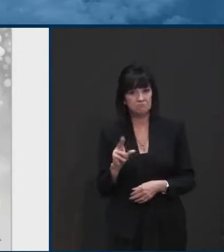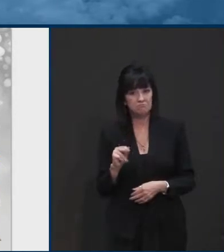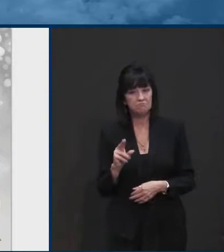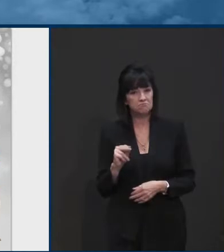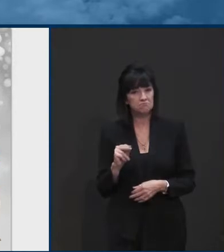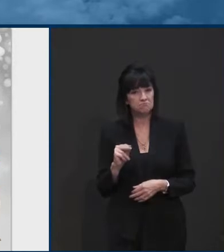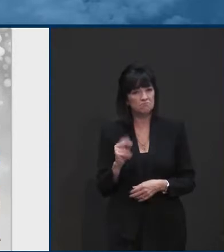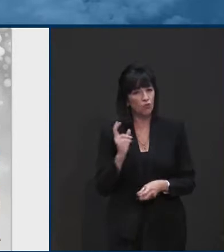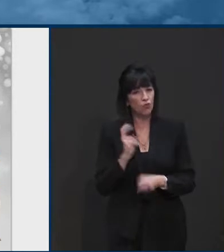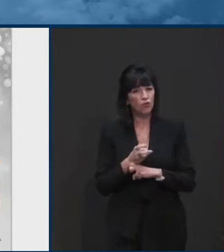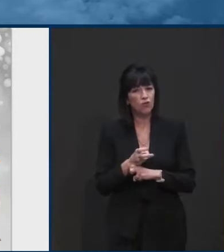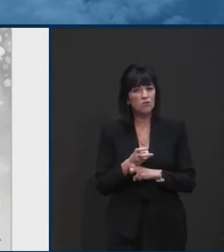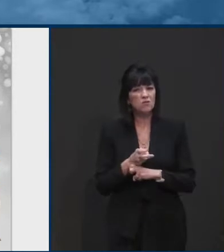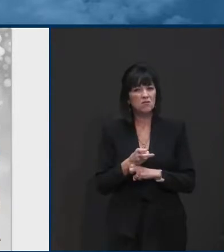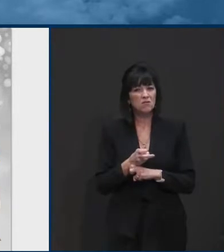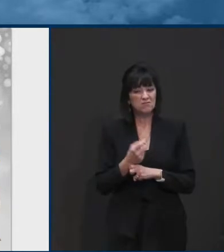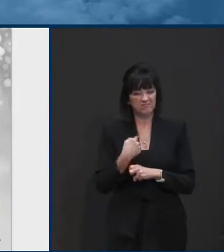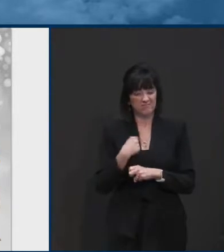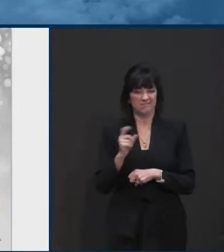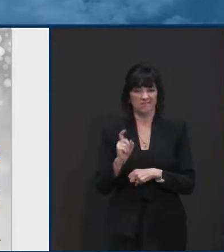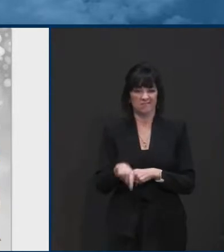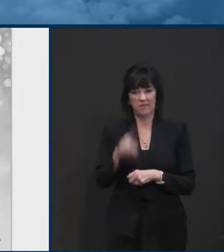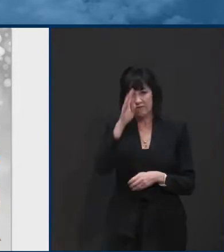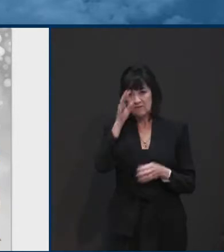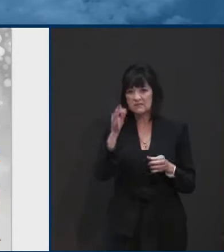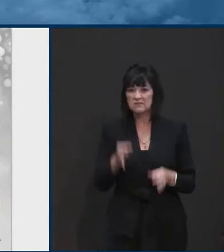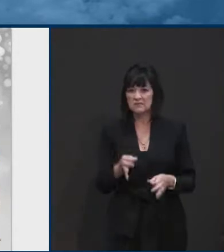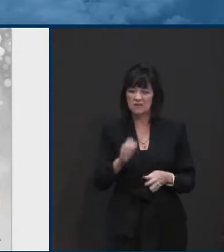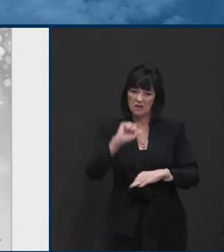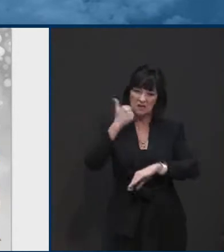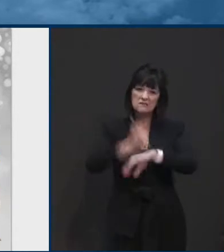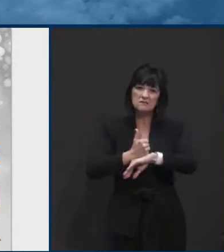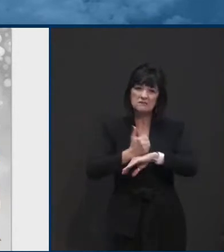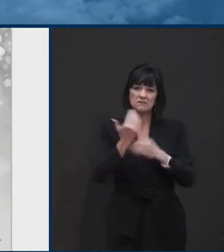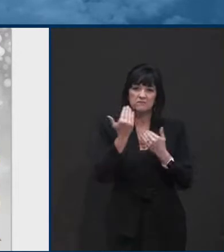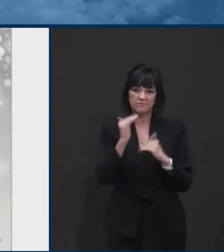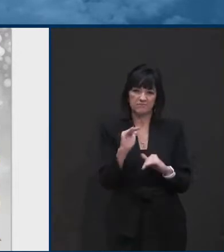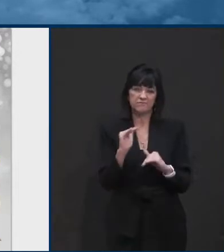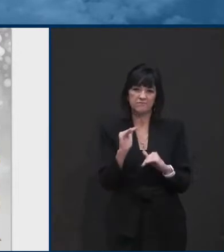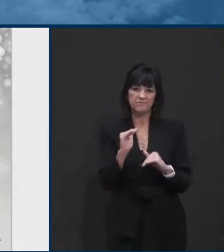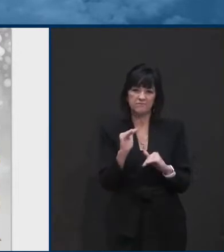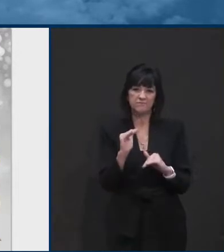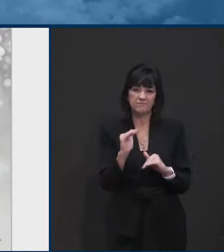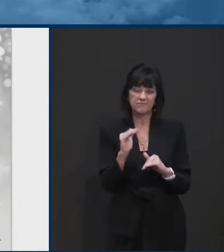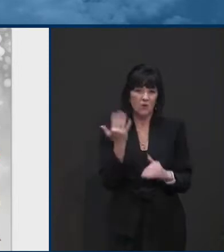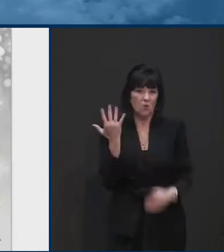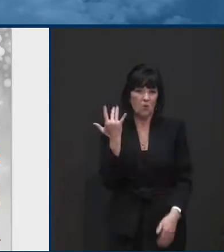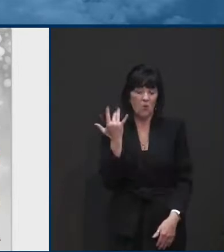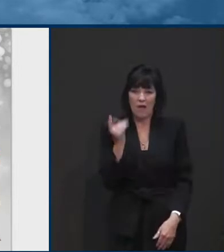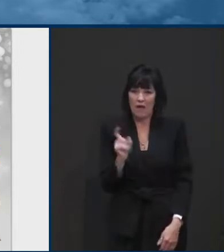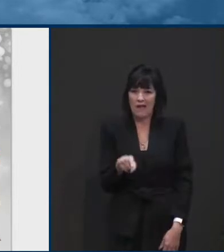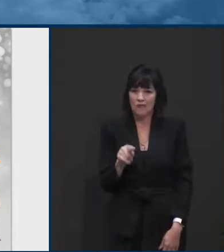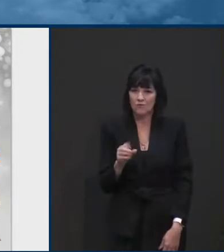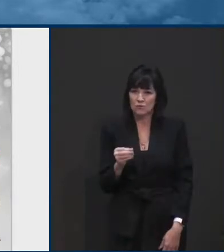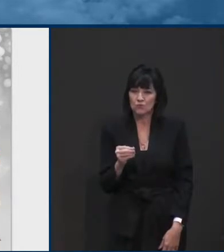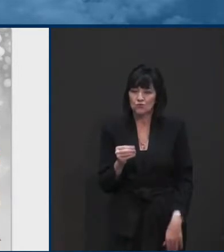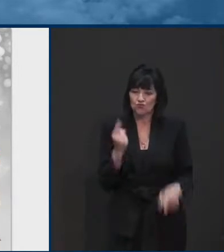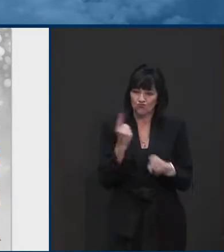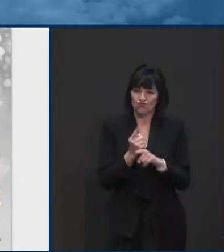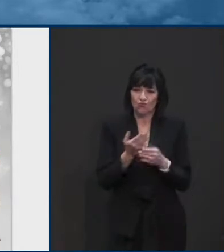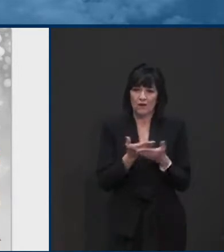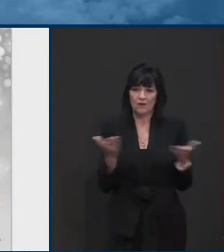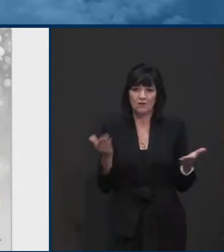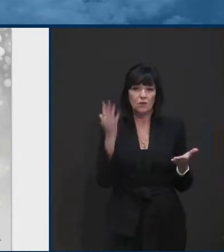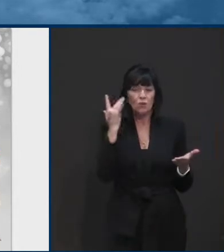put these restrictions in place. I can tell you, I wouldn't do it if I didn't think it was the right thing to do for the